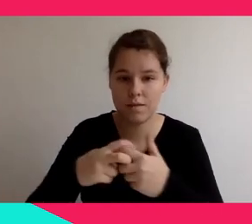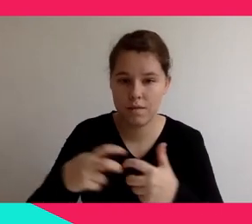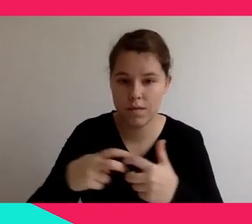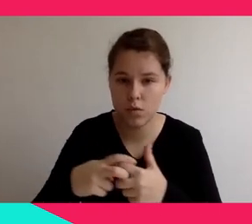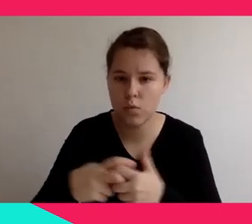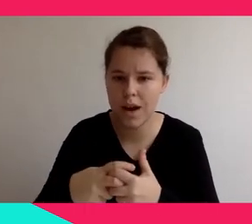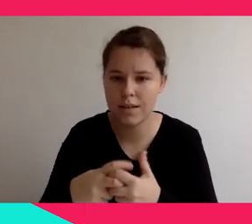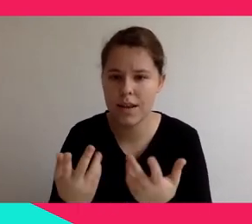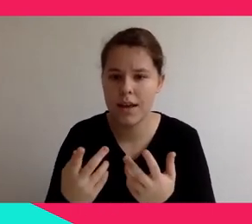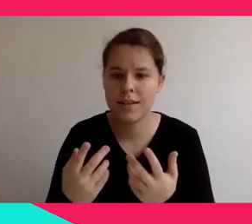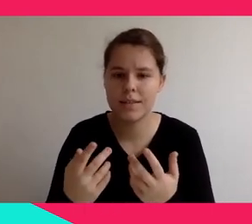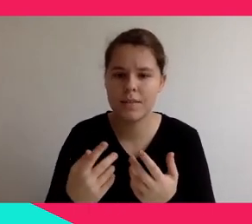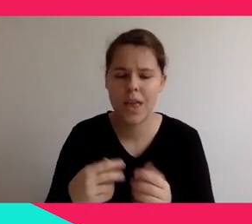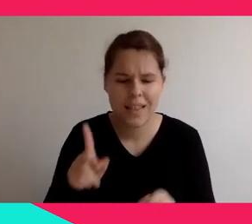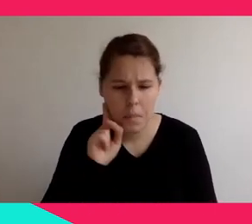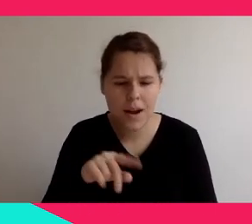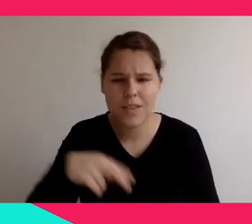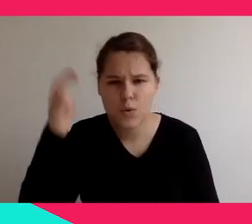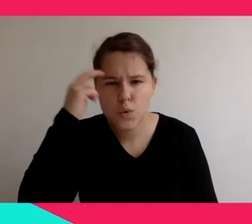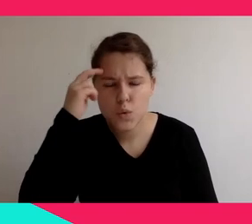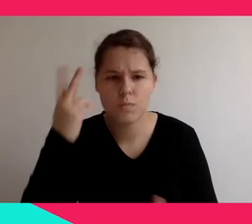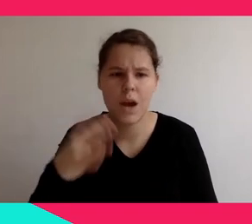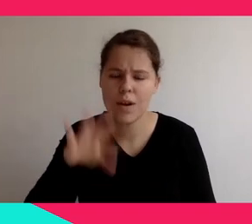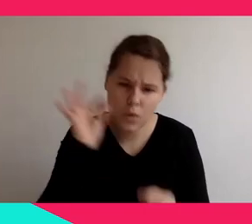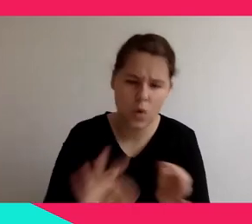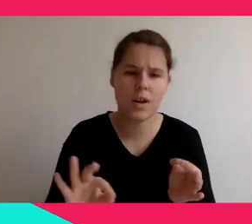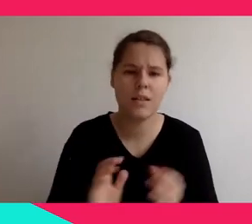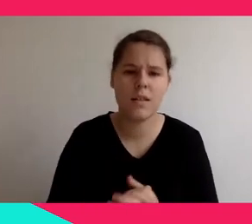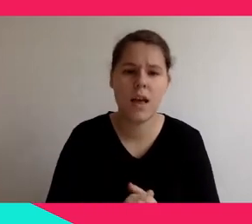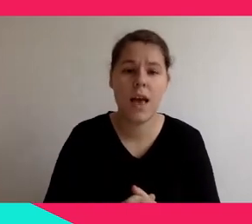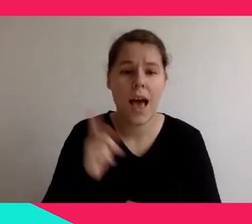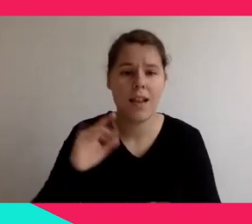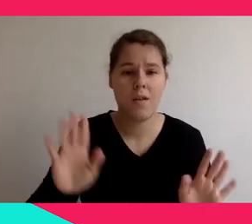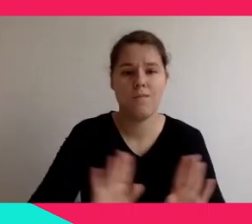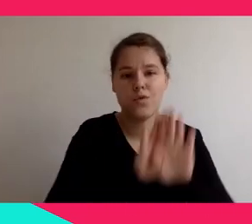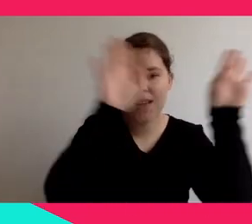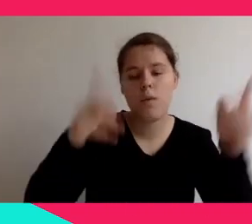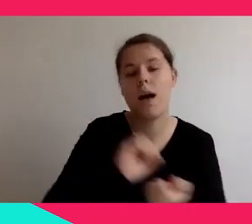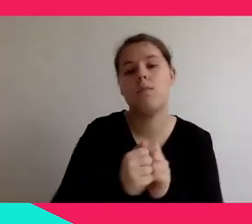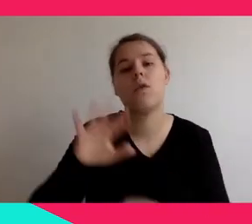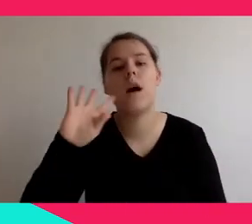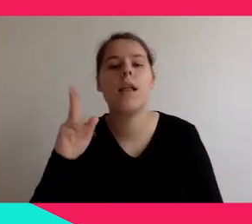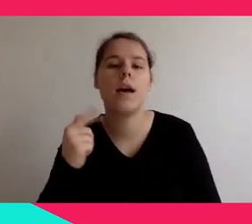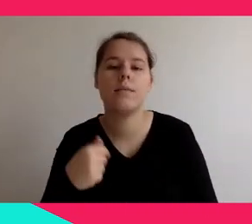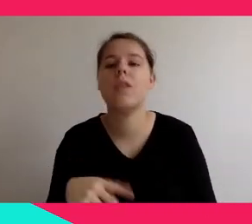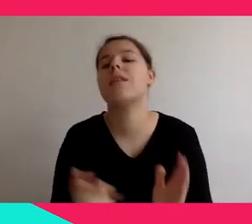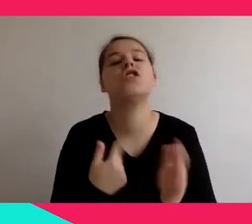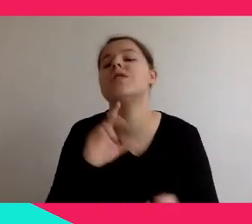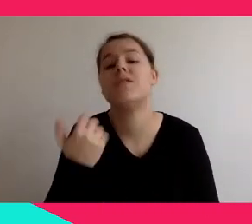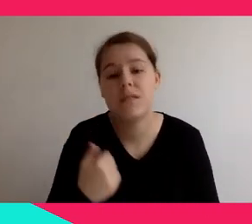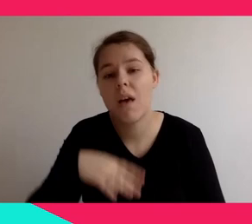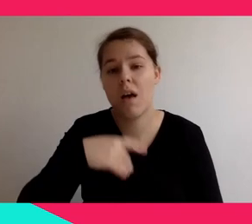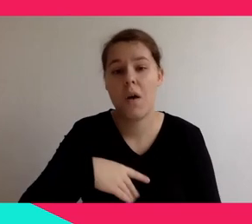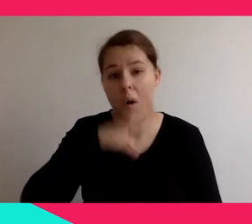Whereas a museum gallery usually displays works of art out of a visual and audio